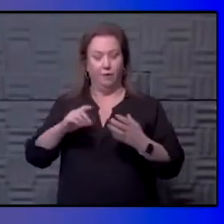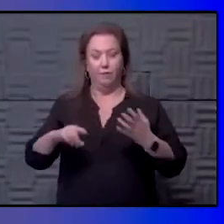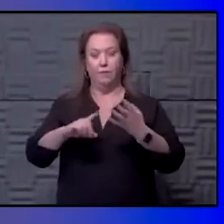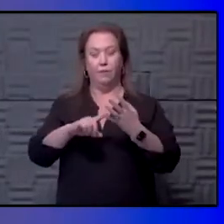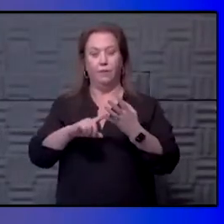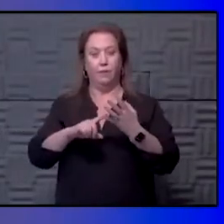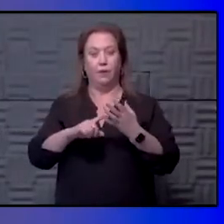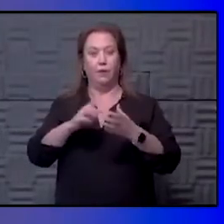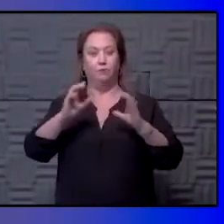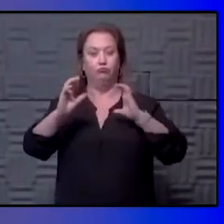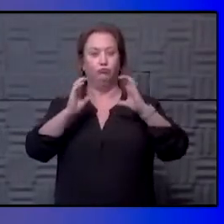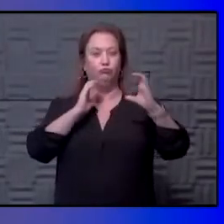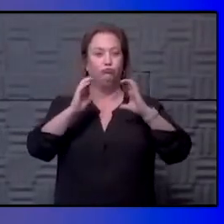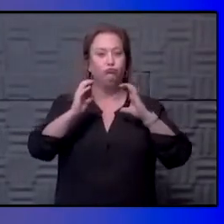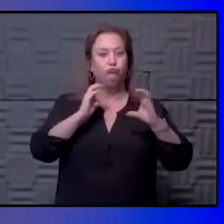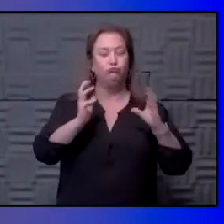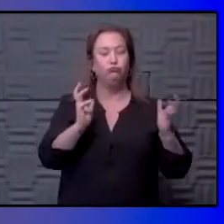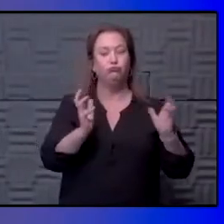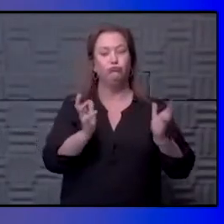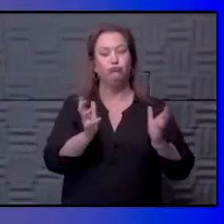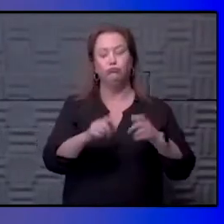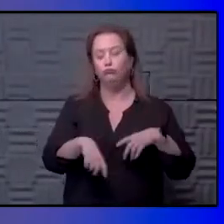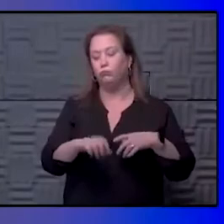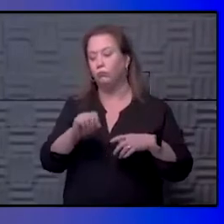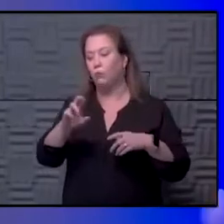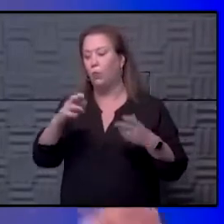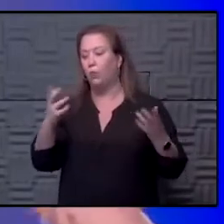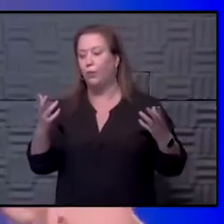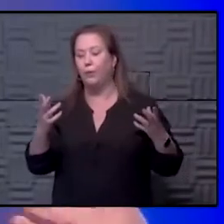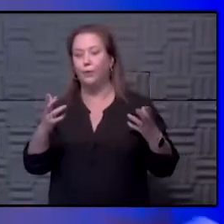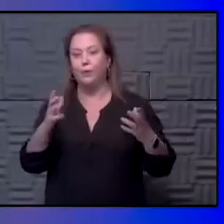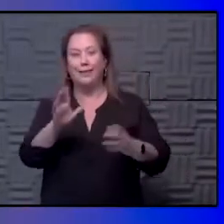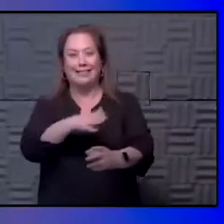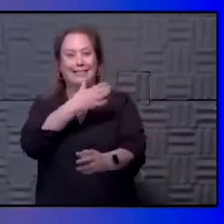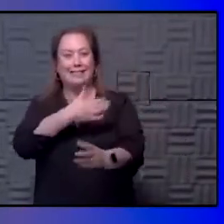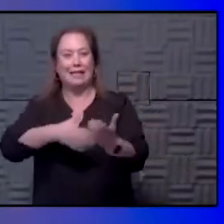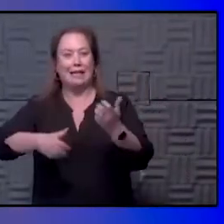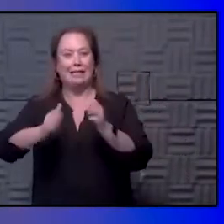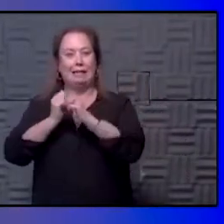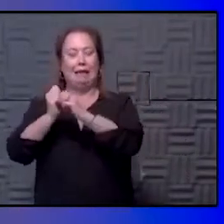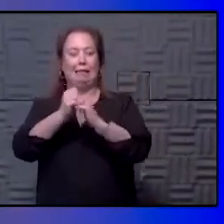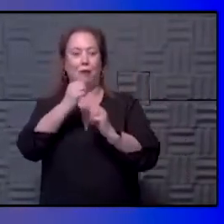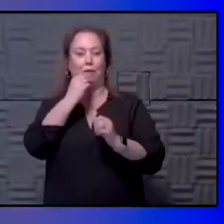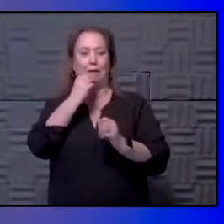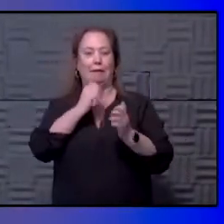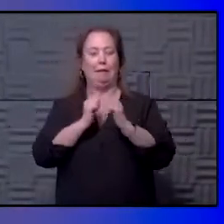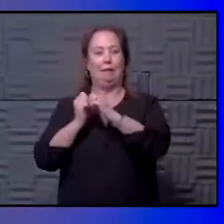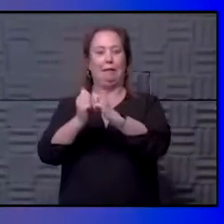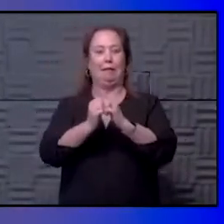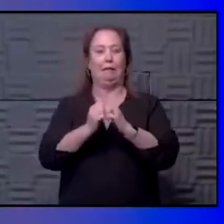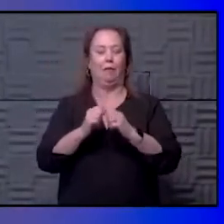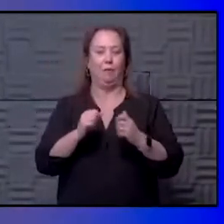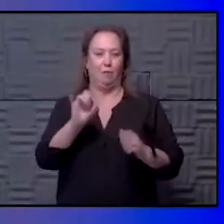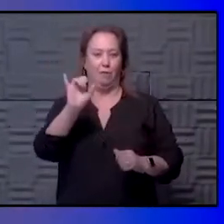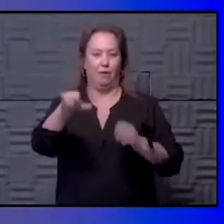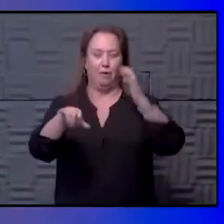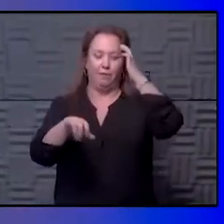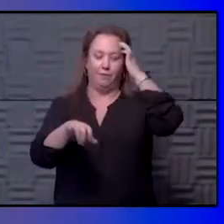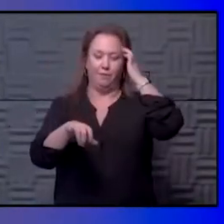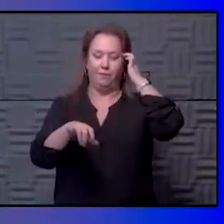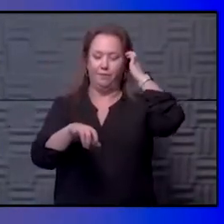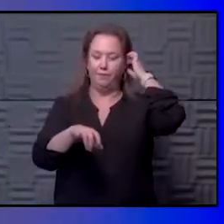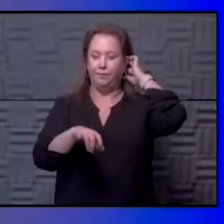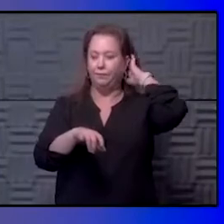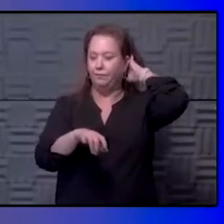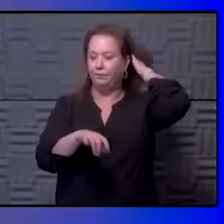having conversations? Are you singing together or eating together or those kinds of things? So